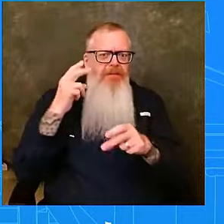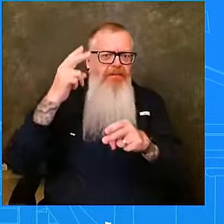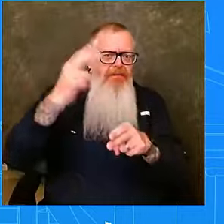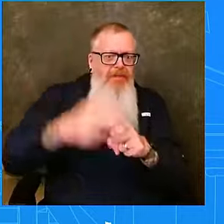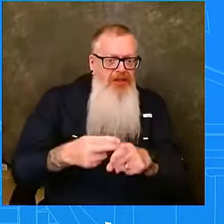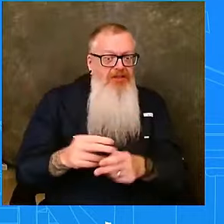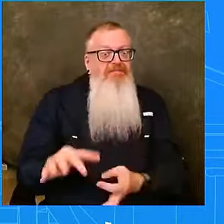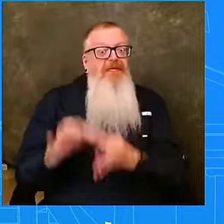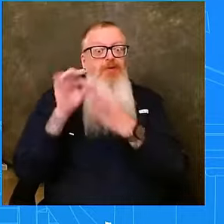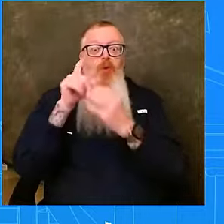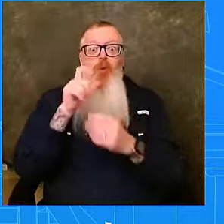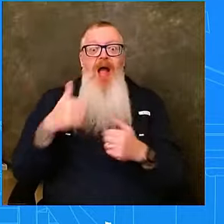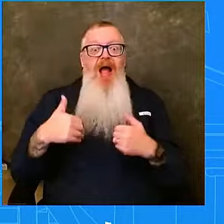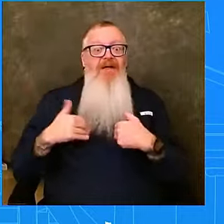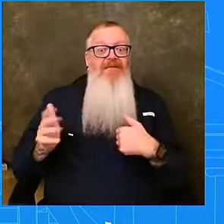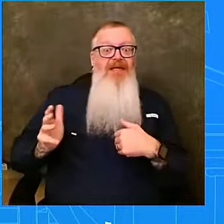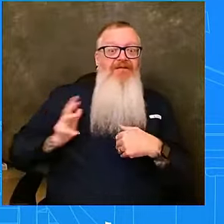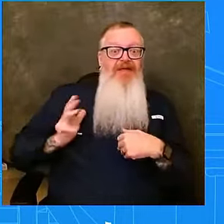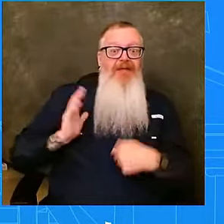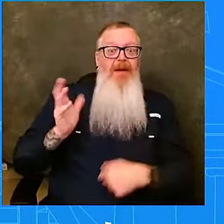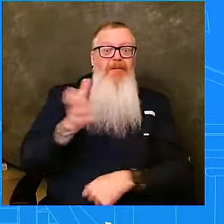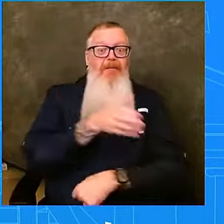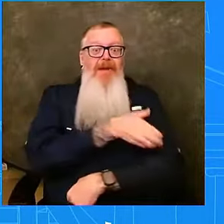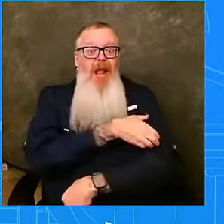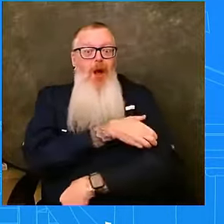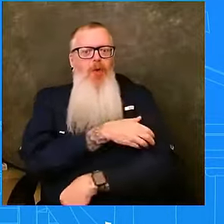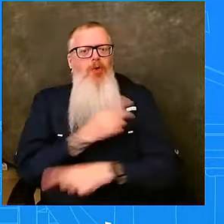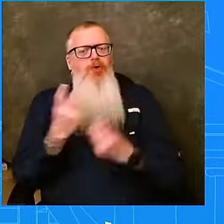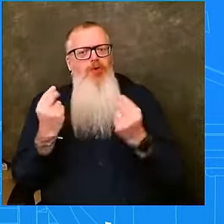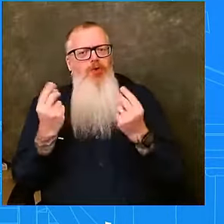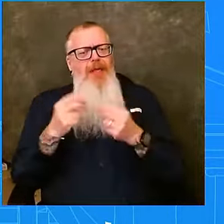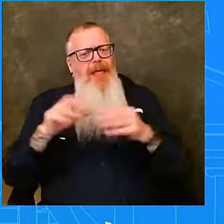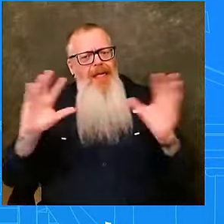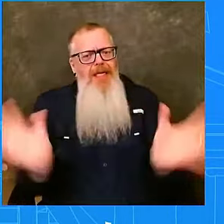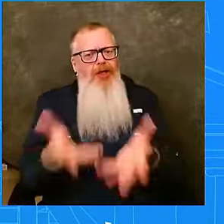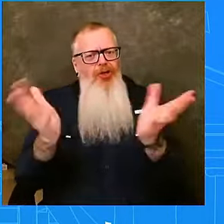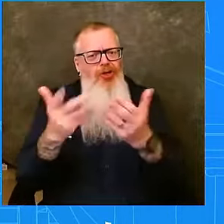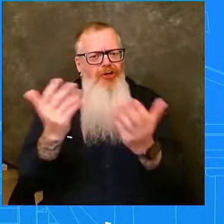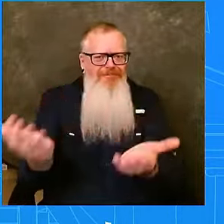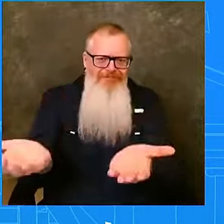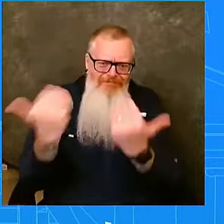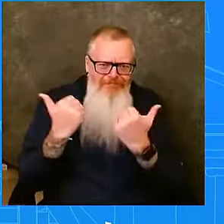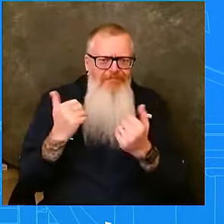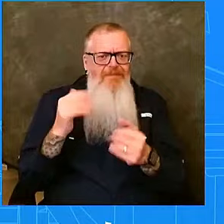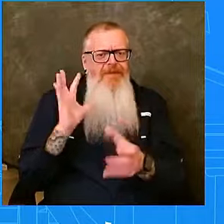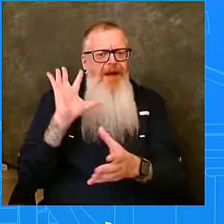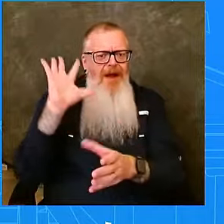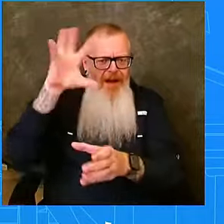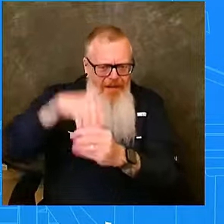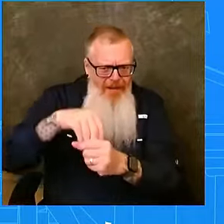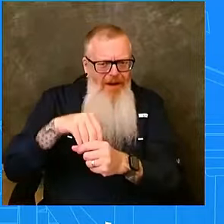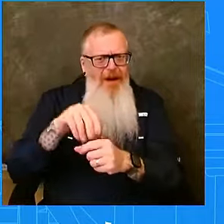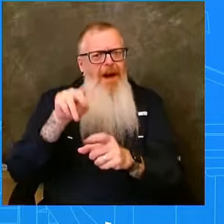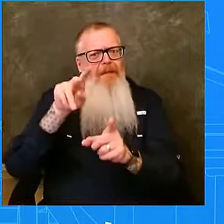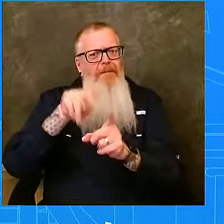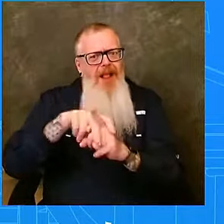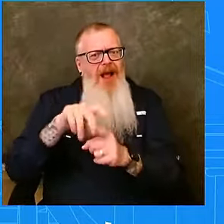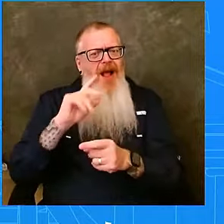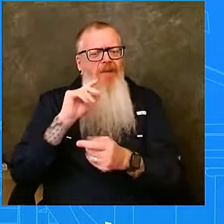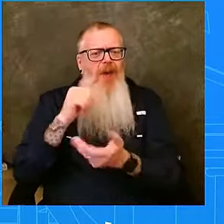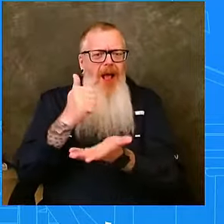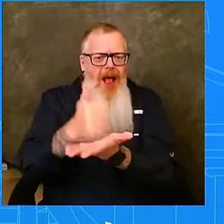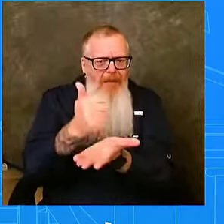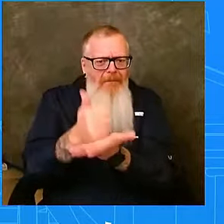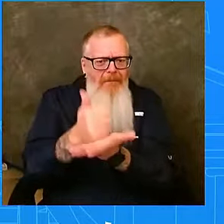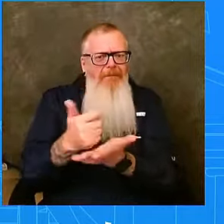can to encourage survivors to register for assistance, not discourage them by allowing these falsehoods to fester.